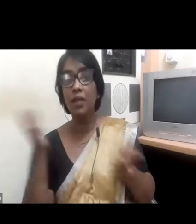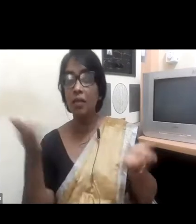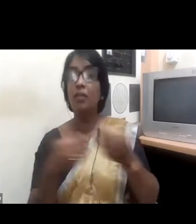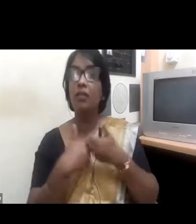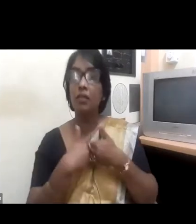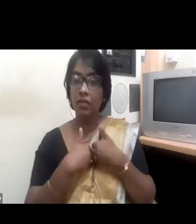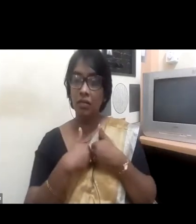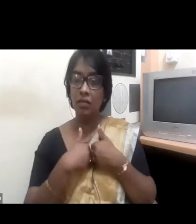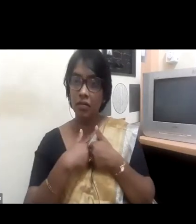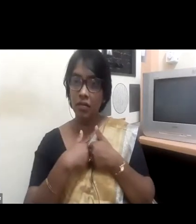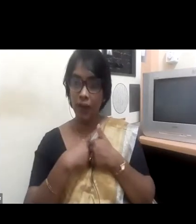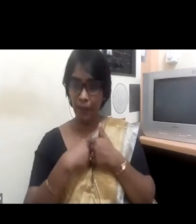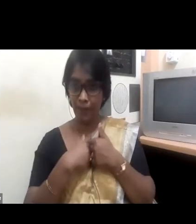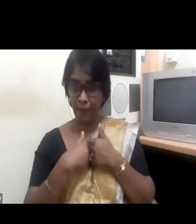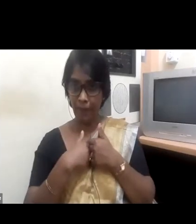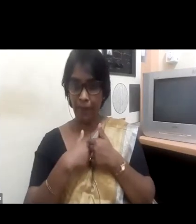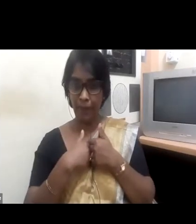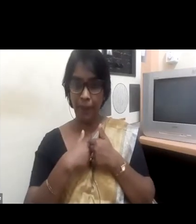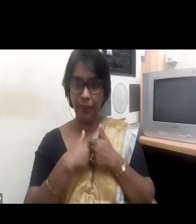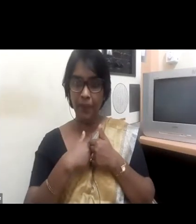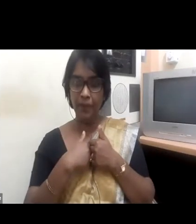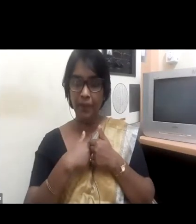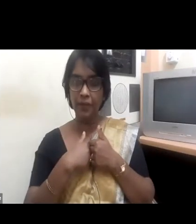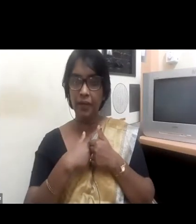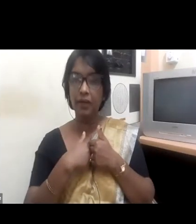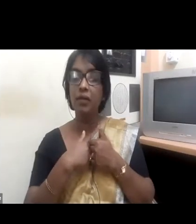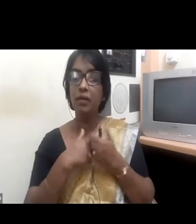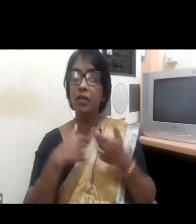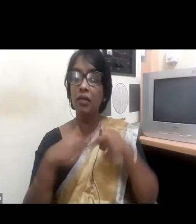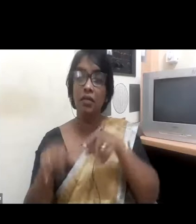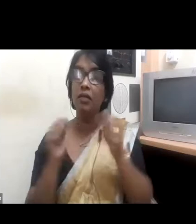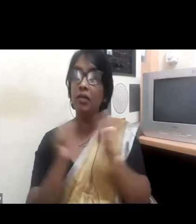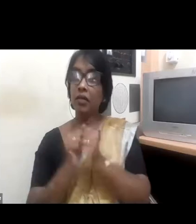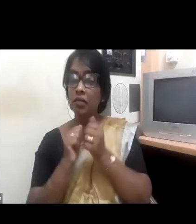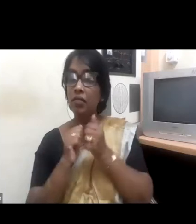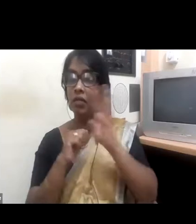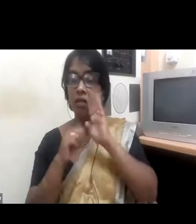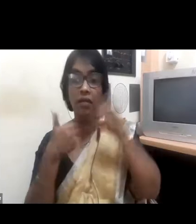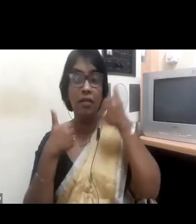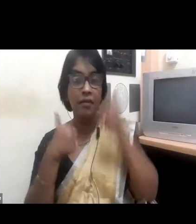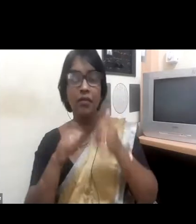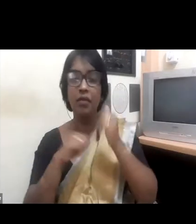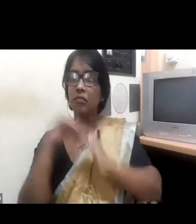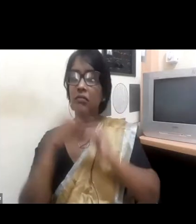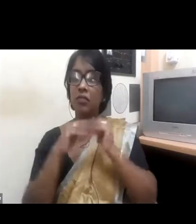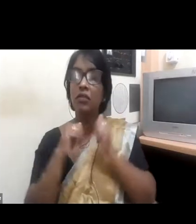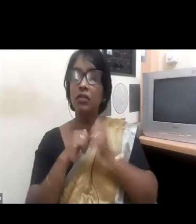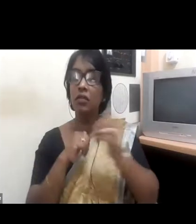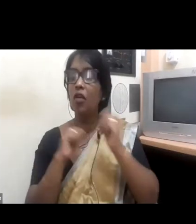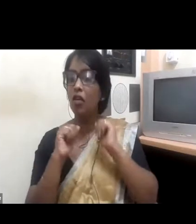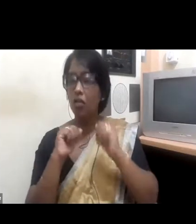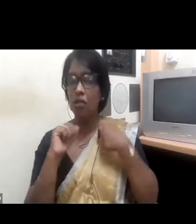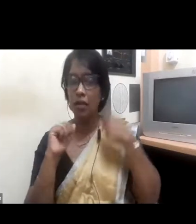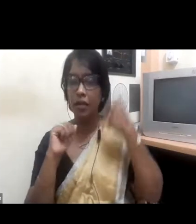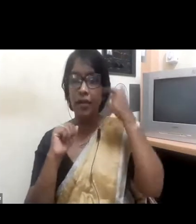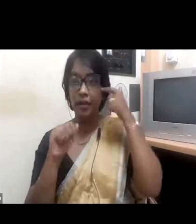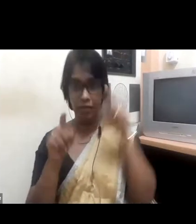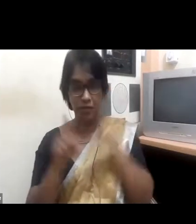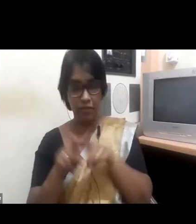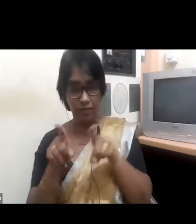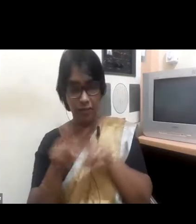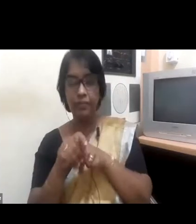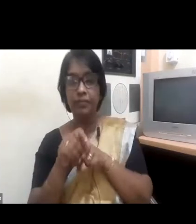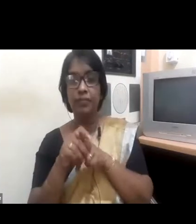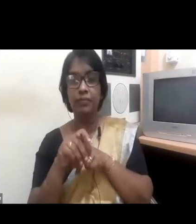compromising the quality that is required that needs to be a part of the team. And I'm talking about 12 years